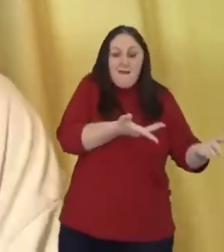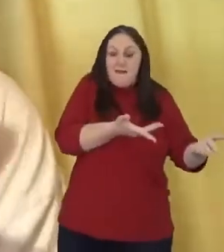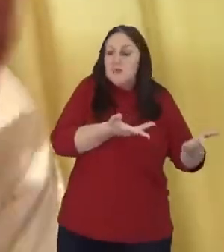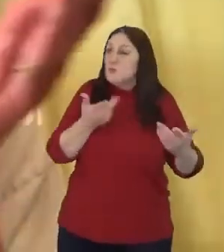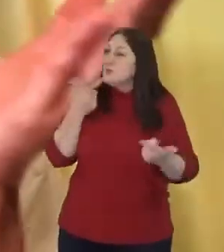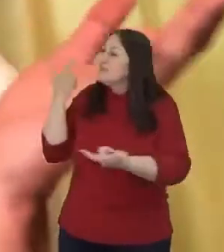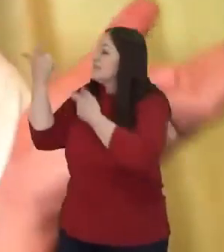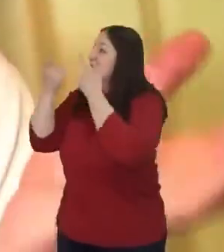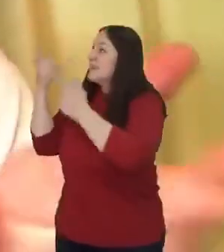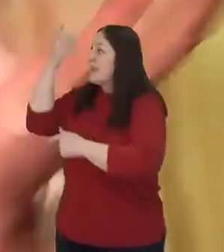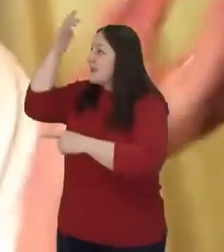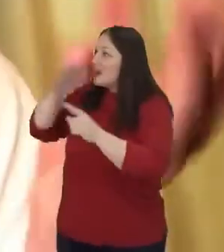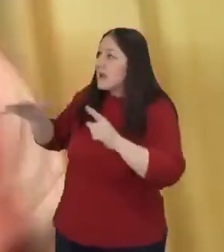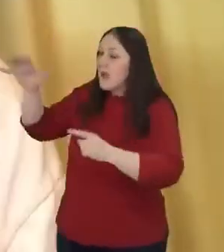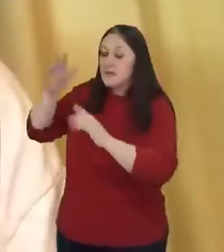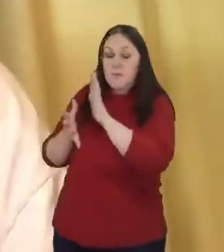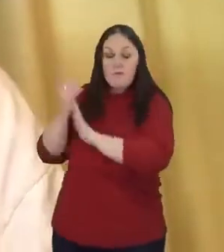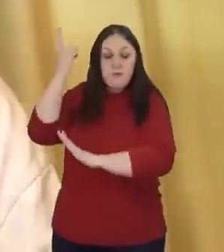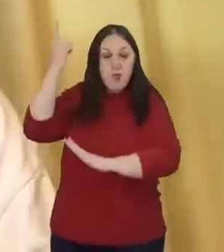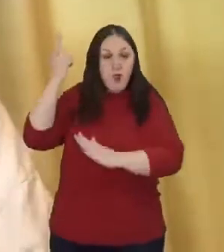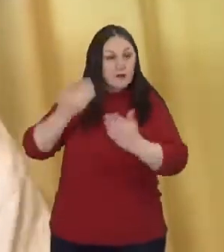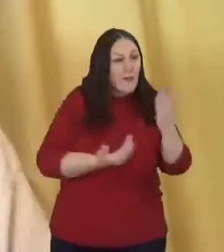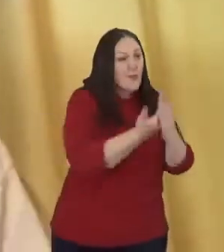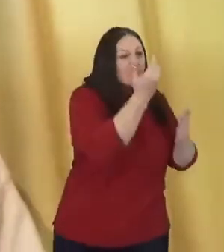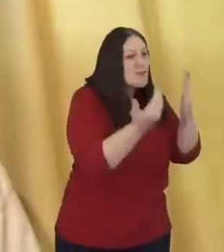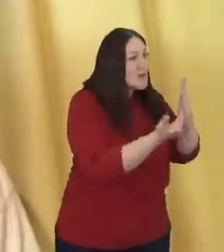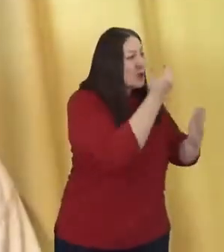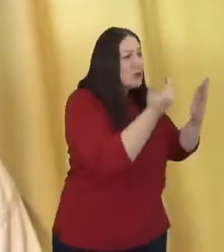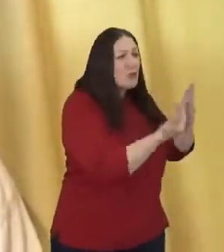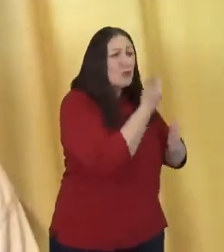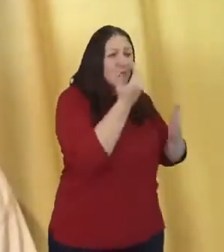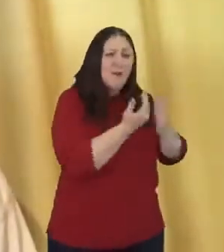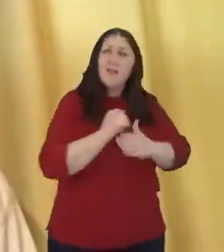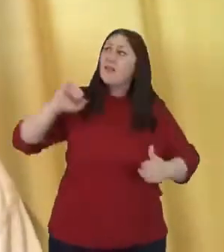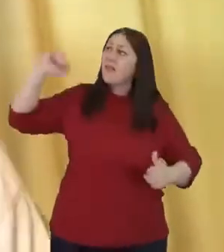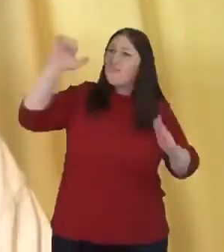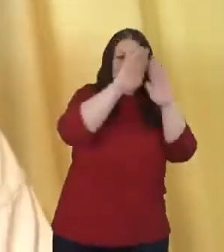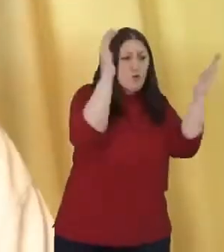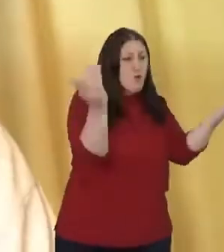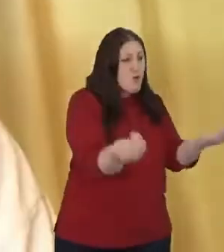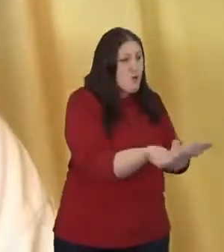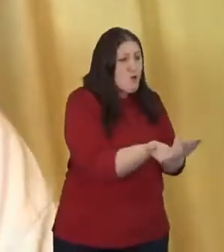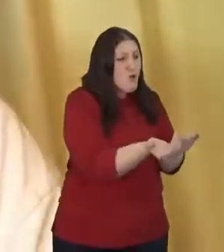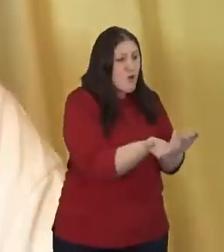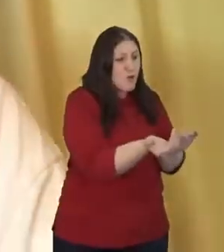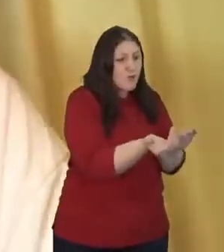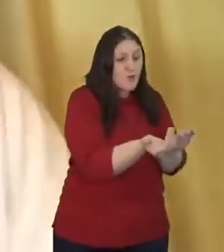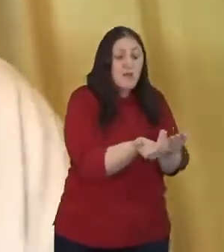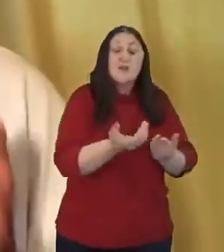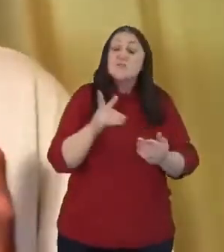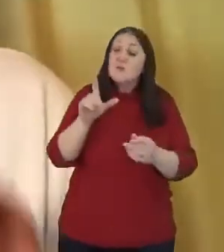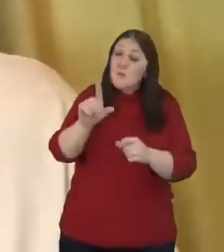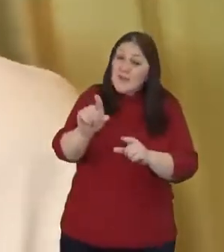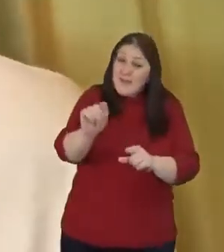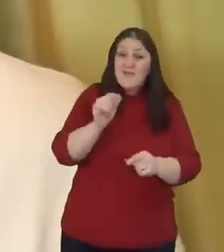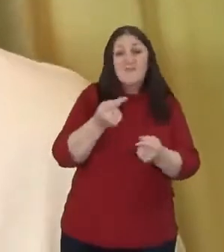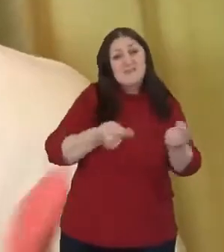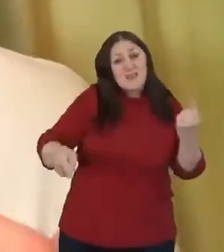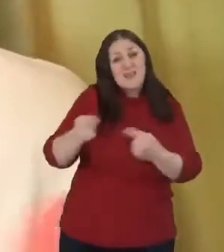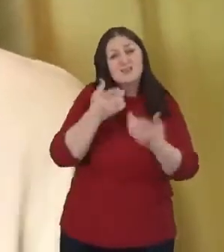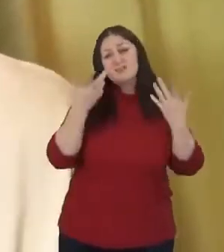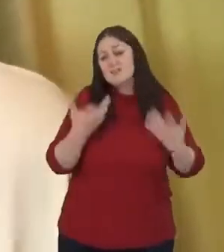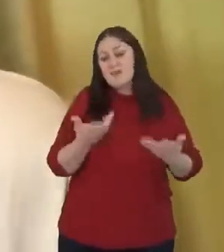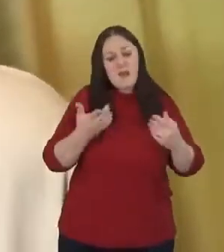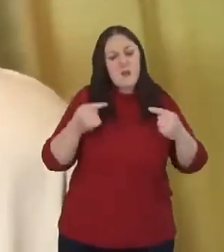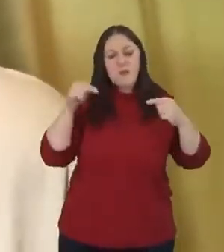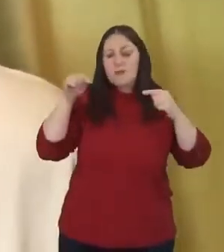of God, which means the renewal of this earth. And so the invitation right now, I think we're living in a time